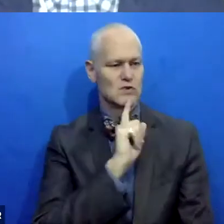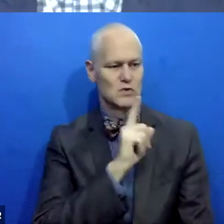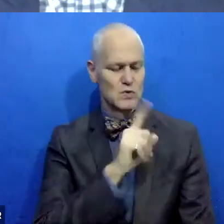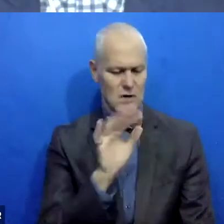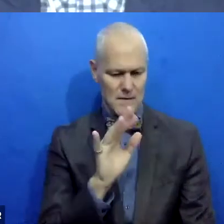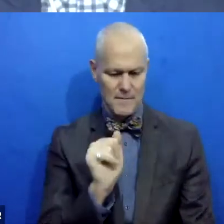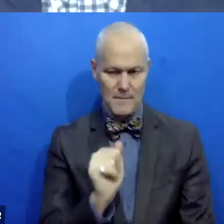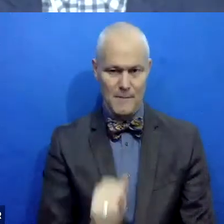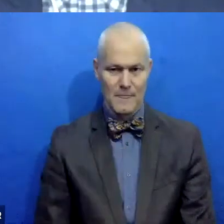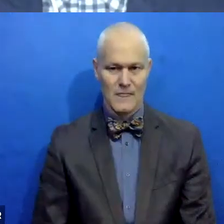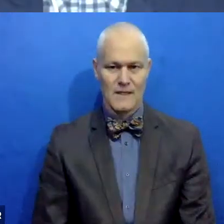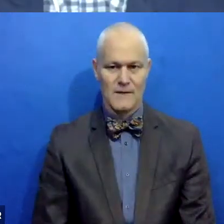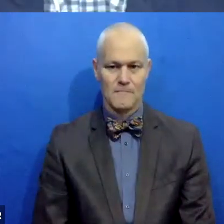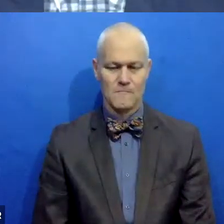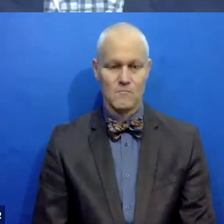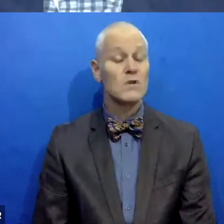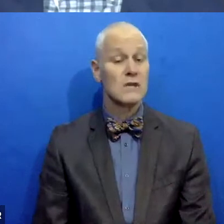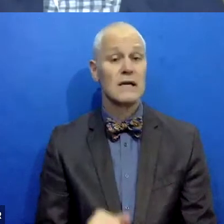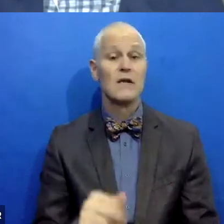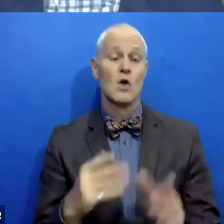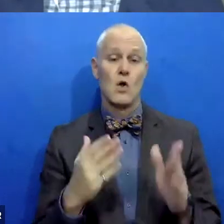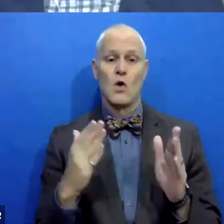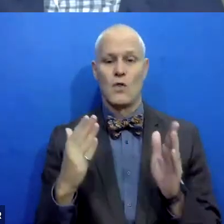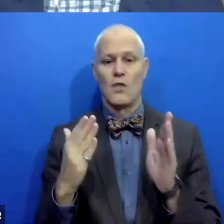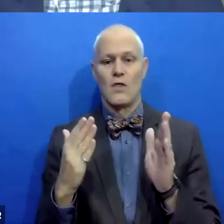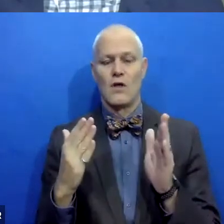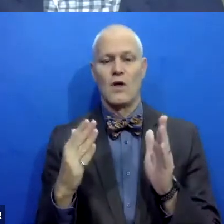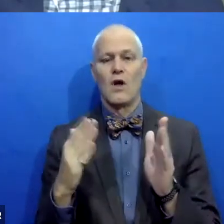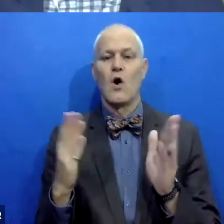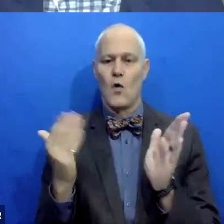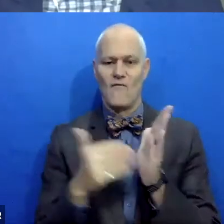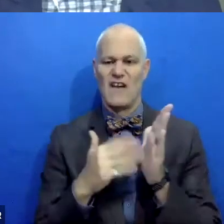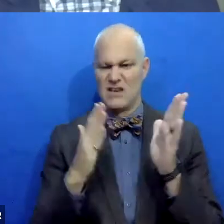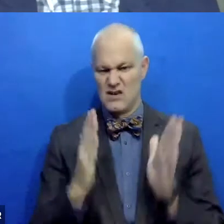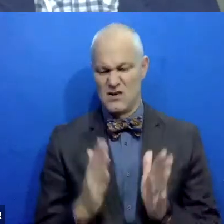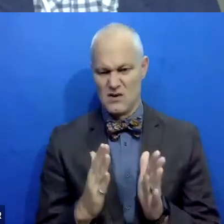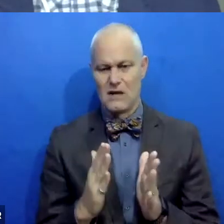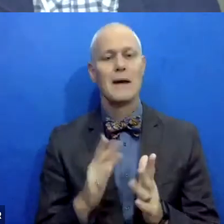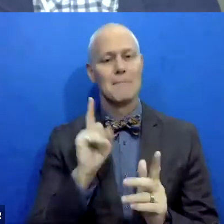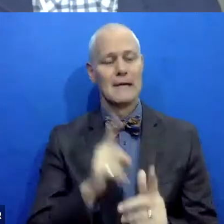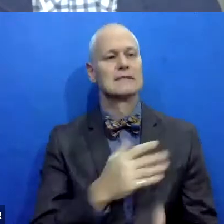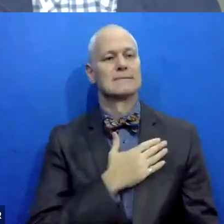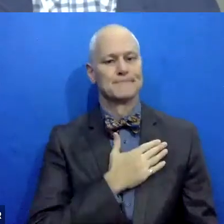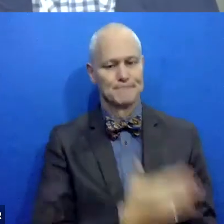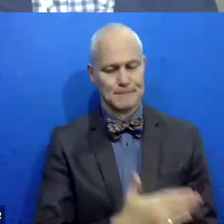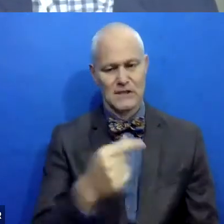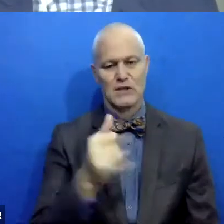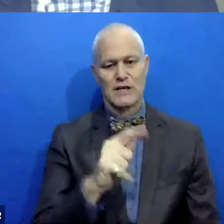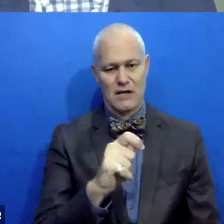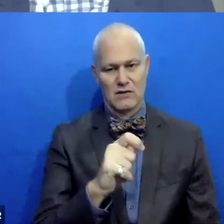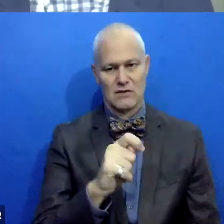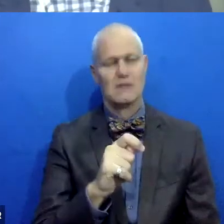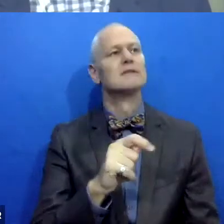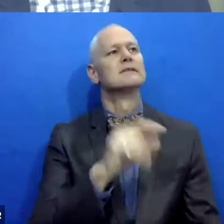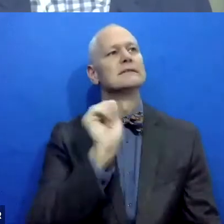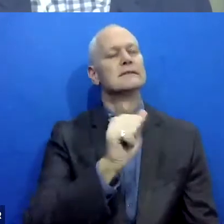when does the offender in your program enter into guilty pleas to be involved in the RJ process or